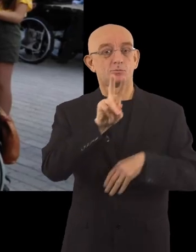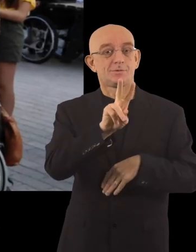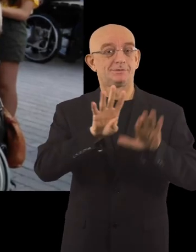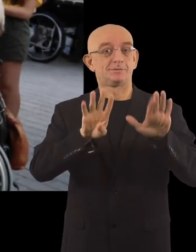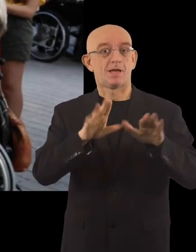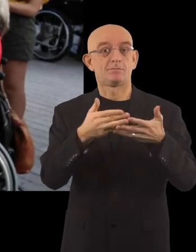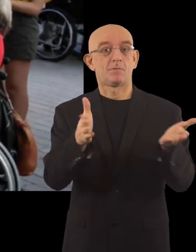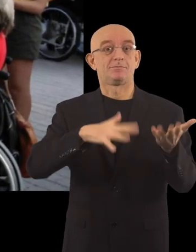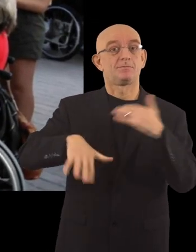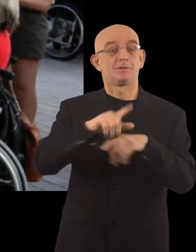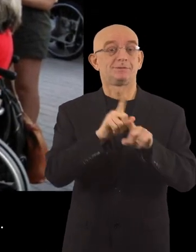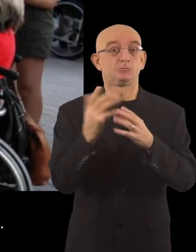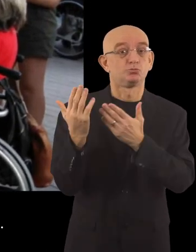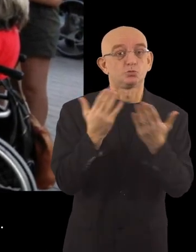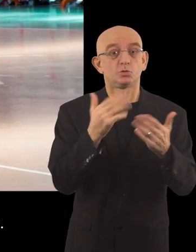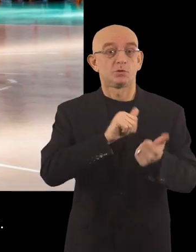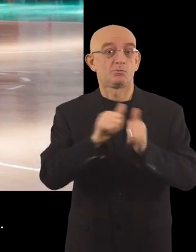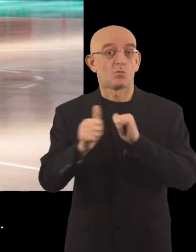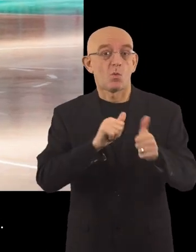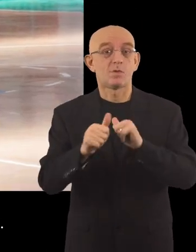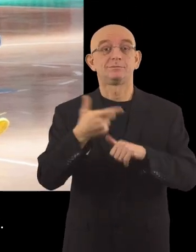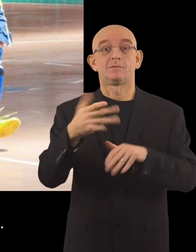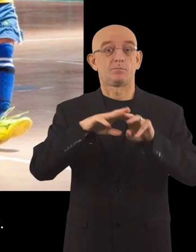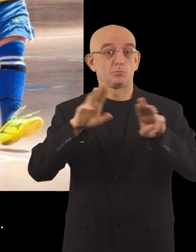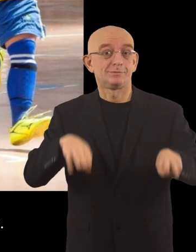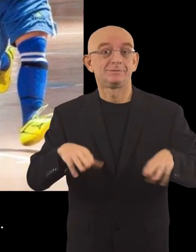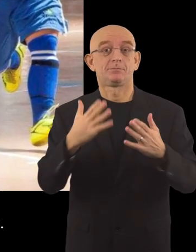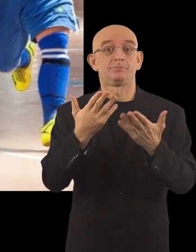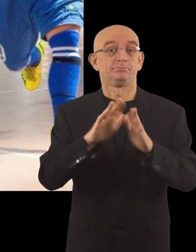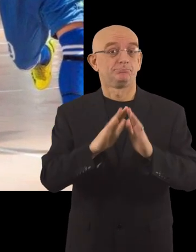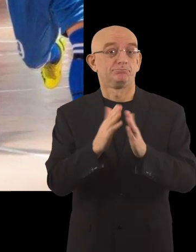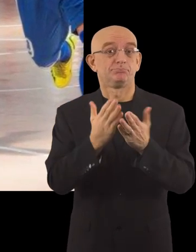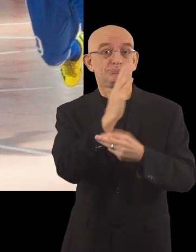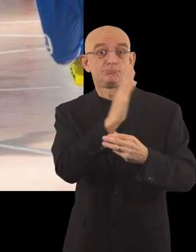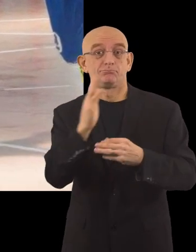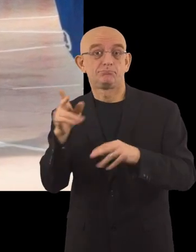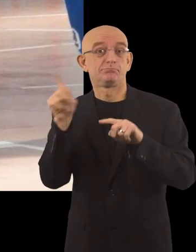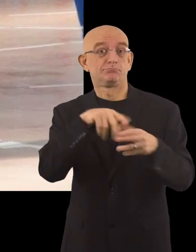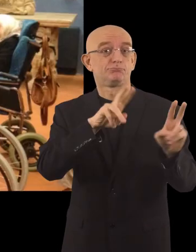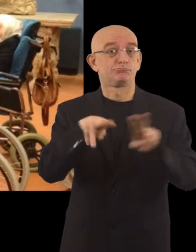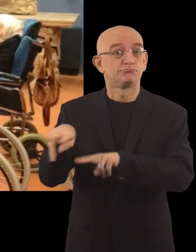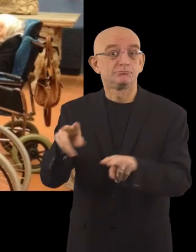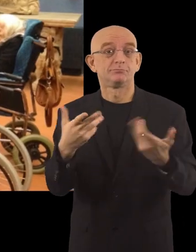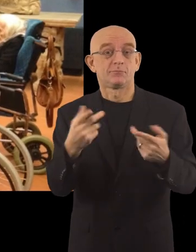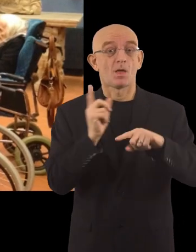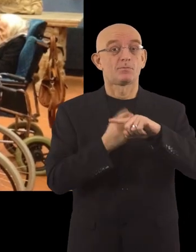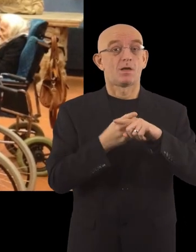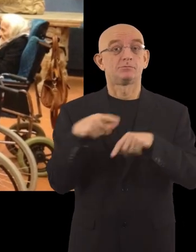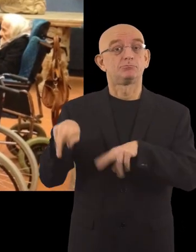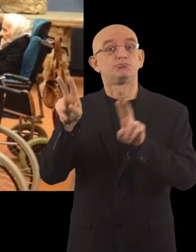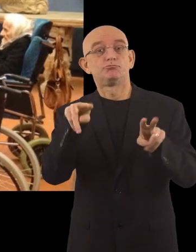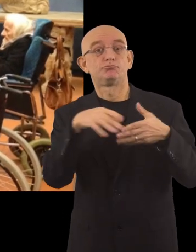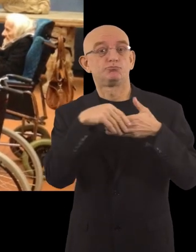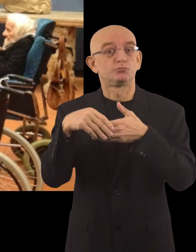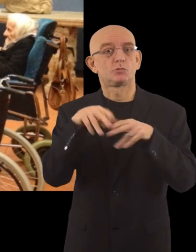public facilities such as schools, sports centres, museums and libraries. On top of this, tours and